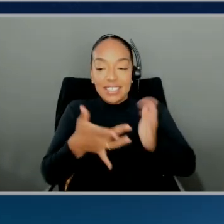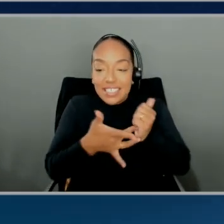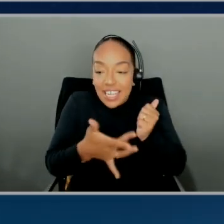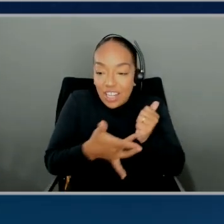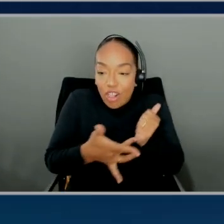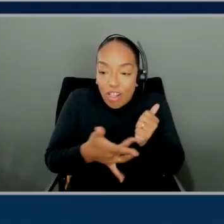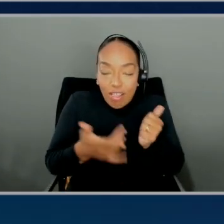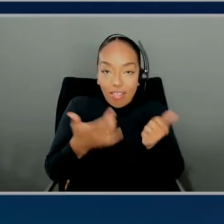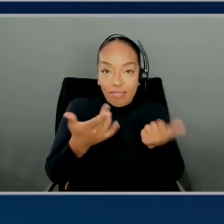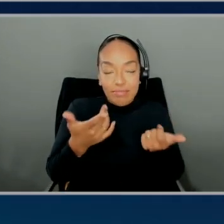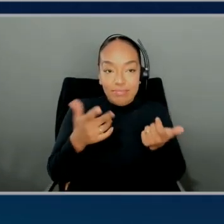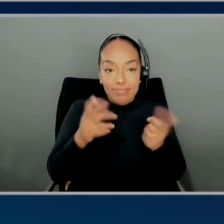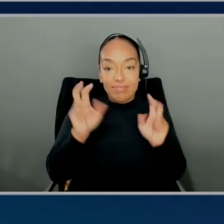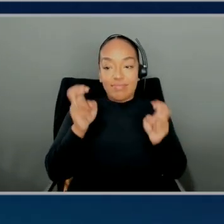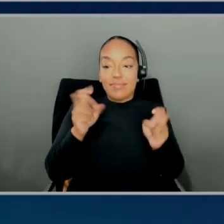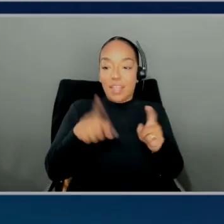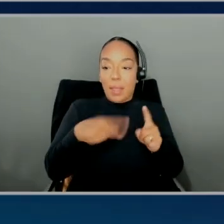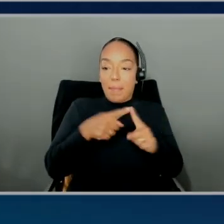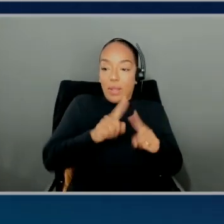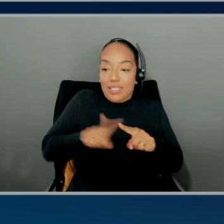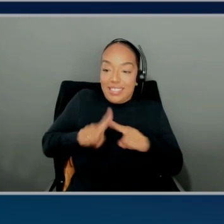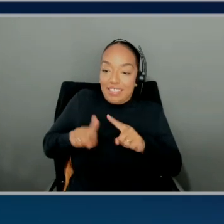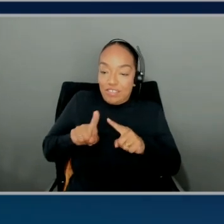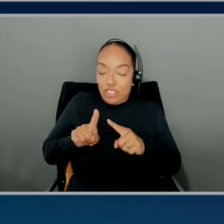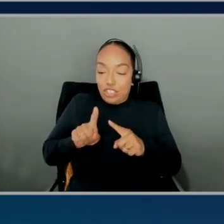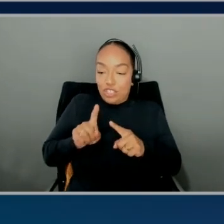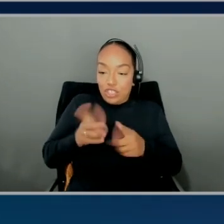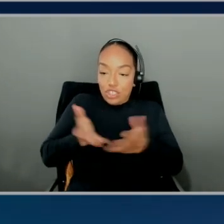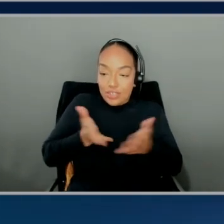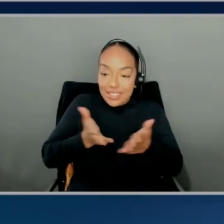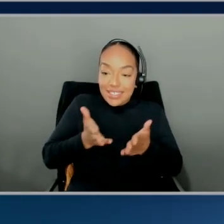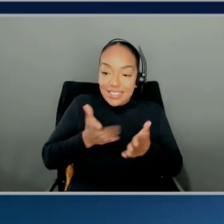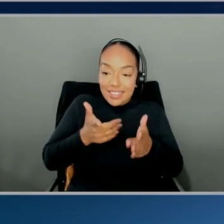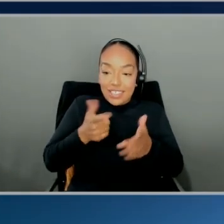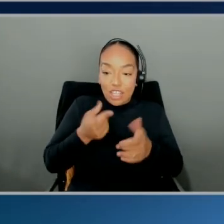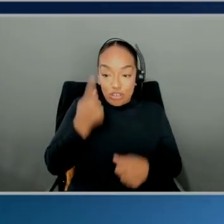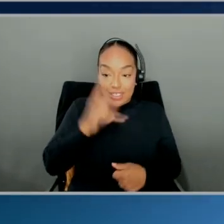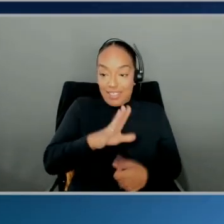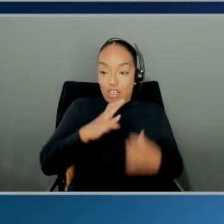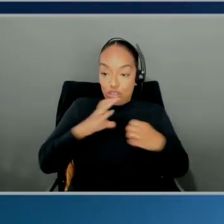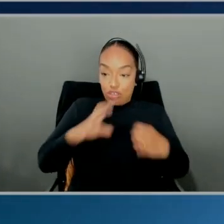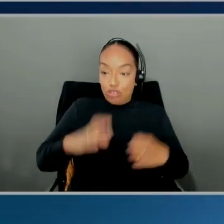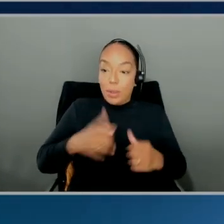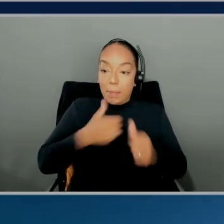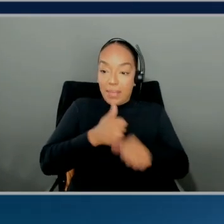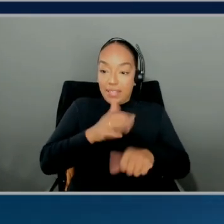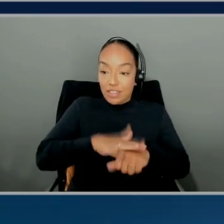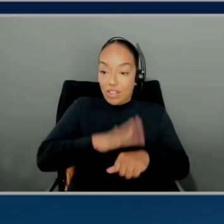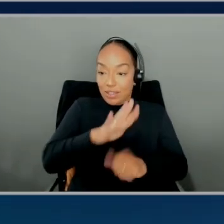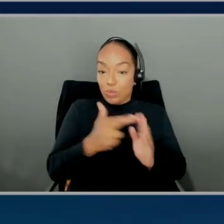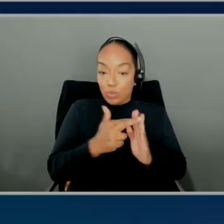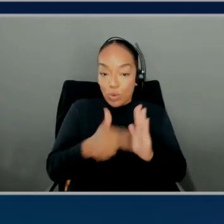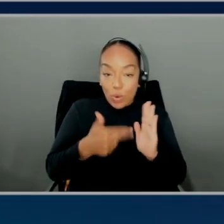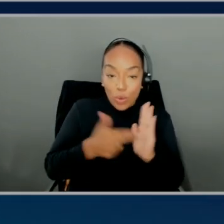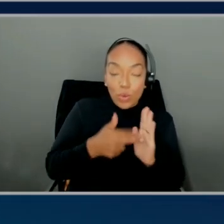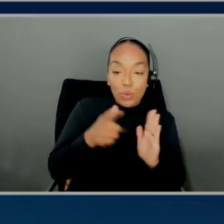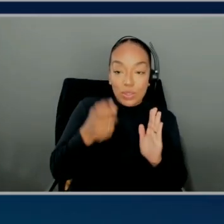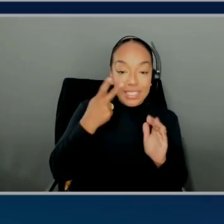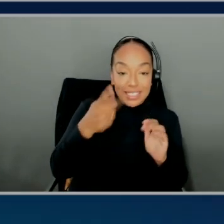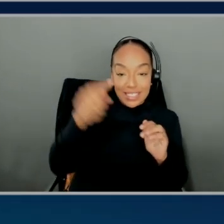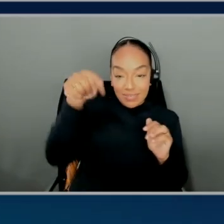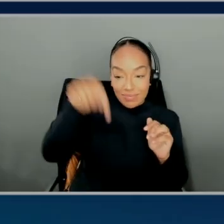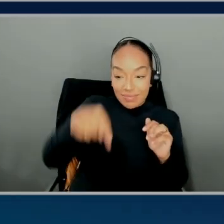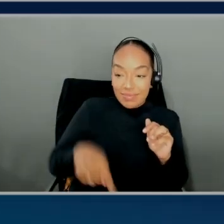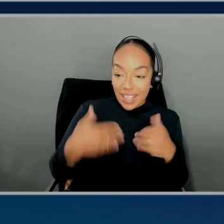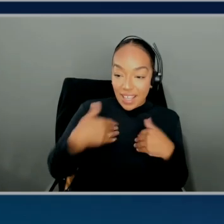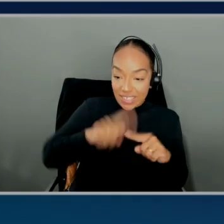services. you're understanding the customer scenario and based on a role or an industry. So if you scroll down on that page there, you can see the benefits. But you can also see that